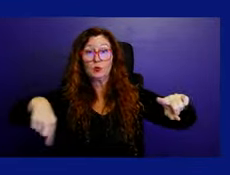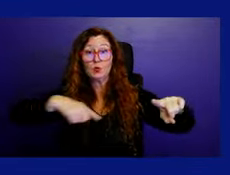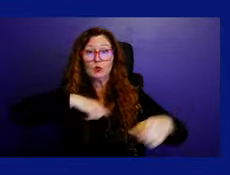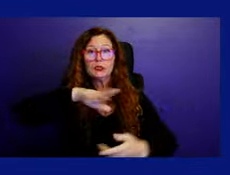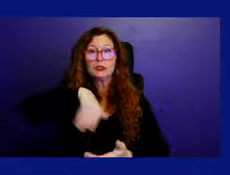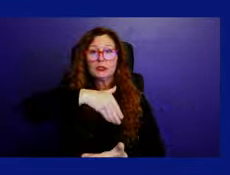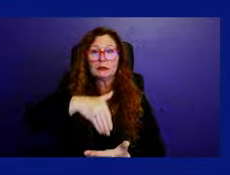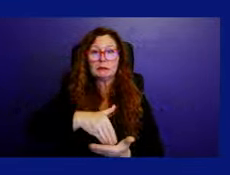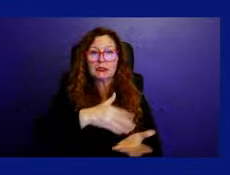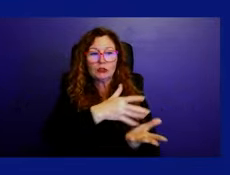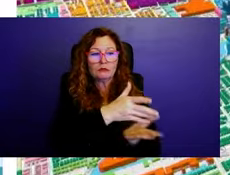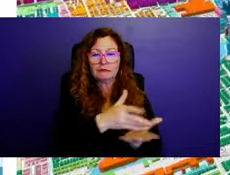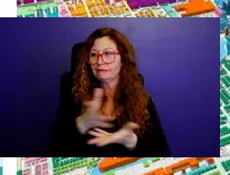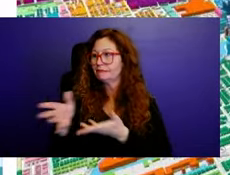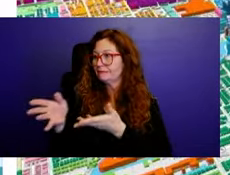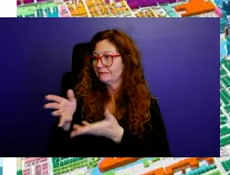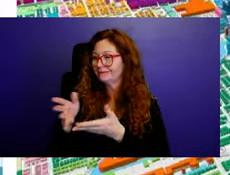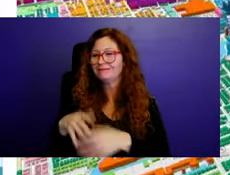incentive programs.